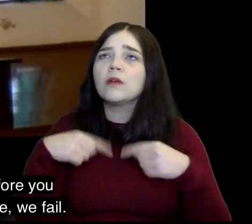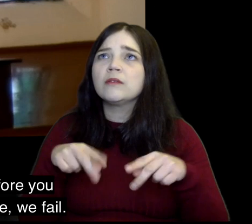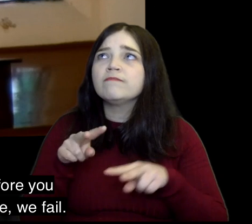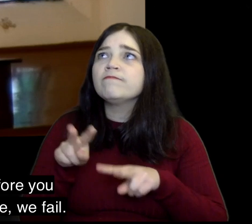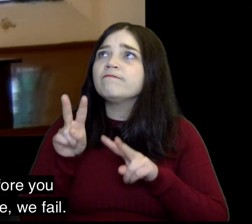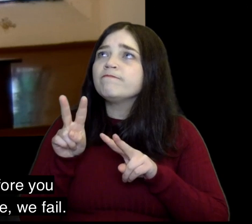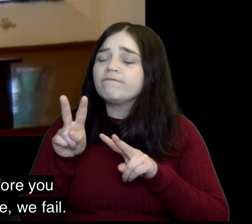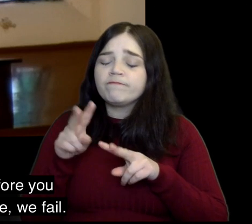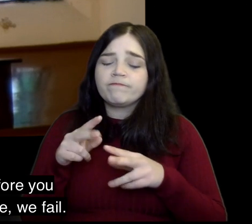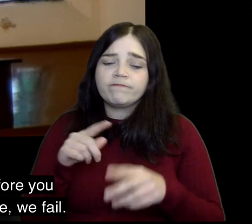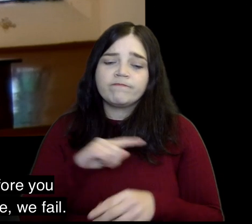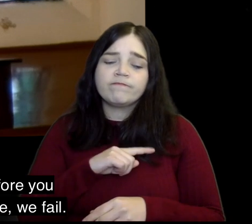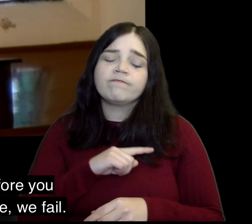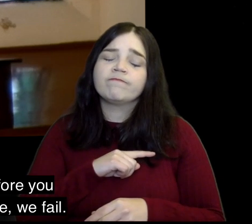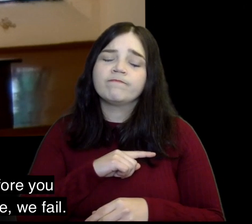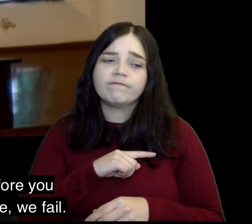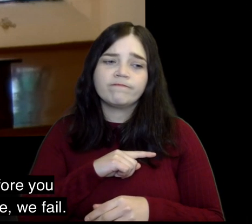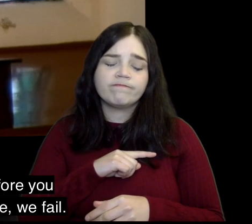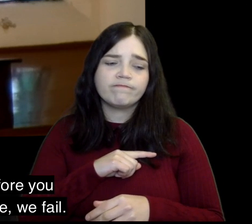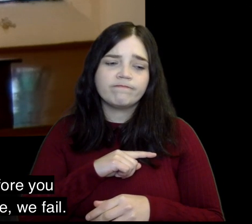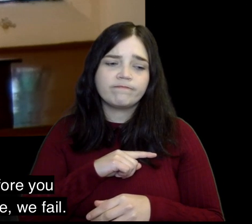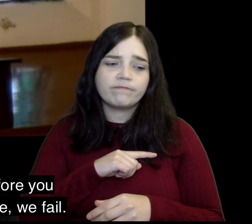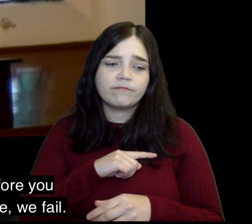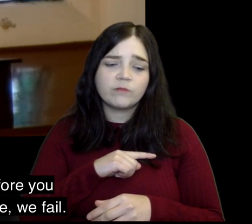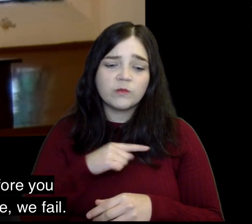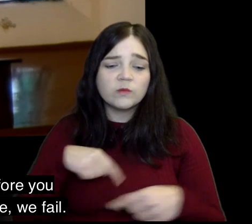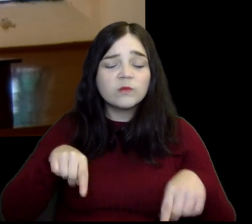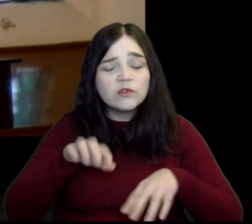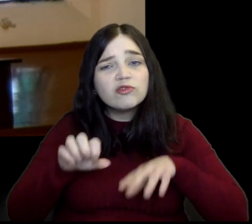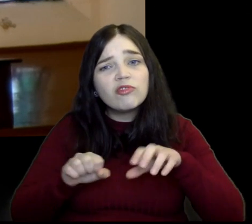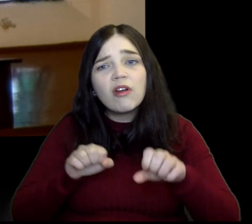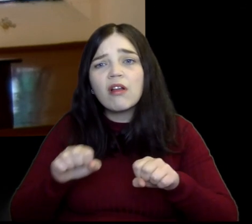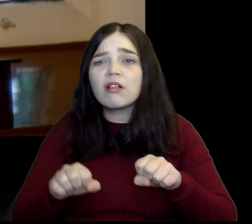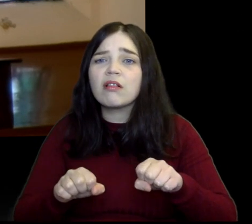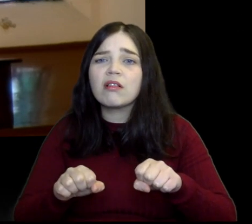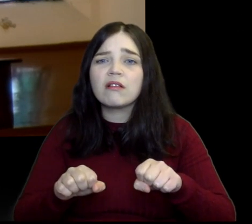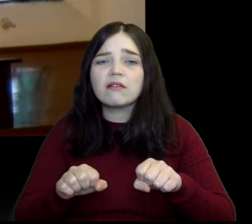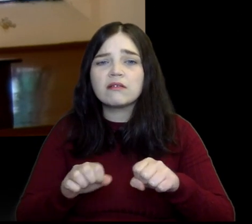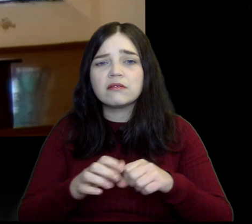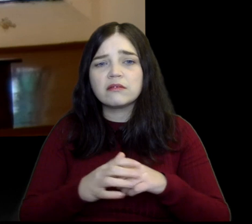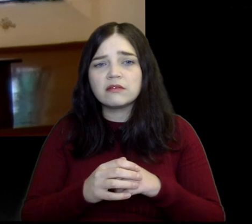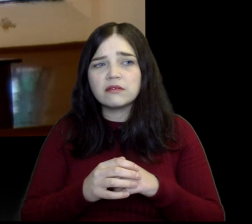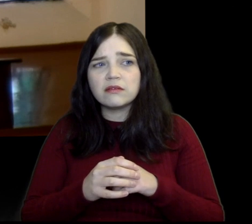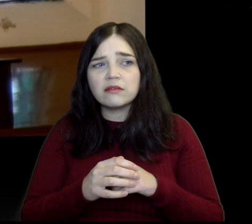Lord we come before you because we struggle